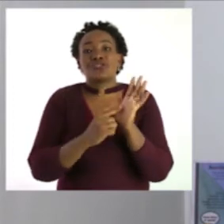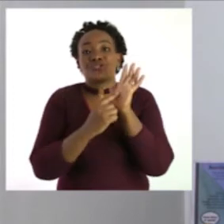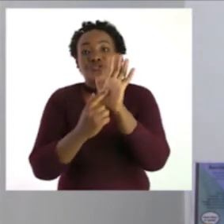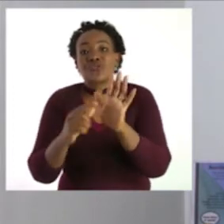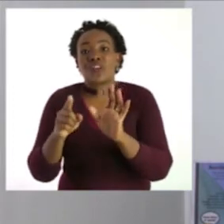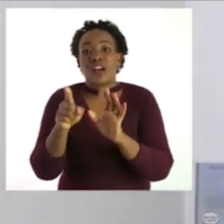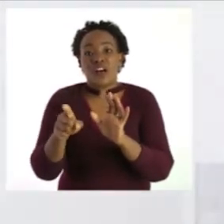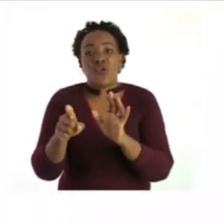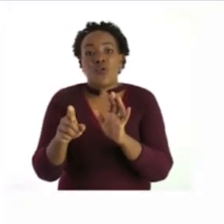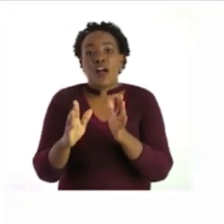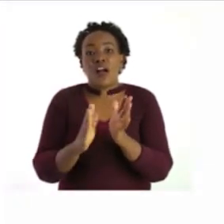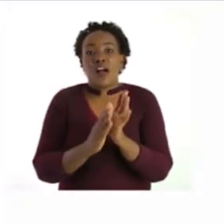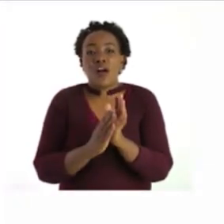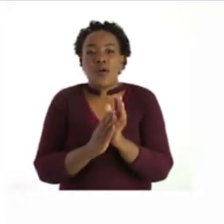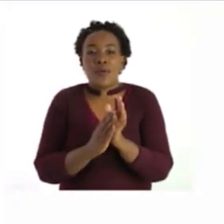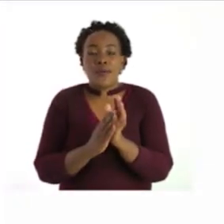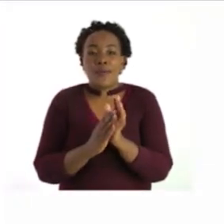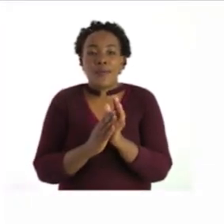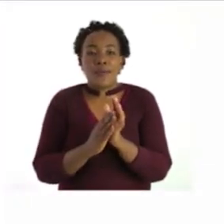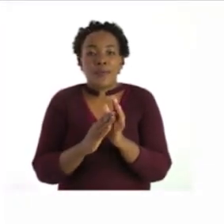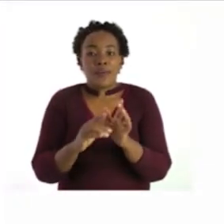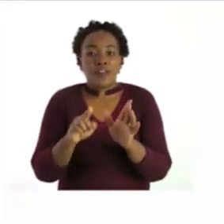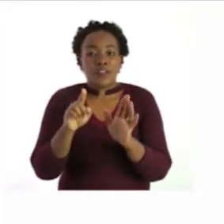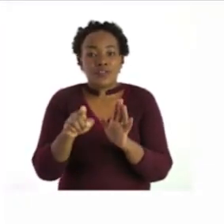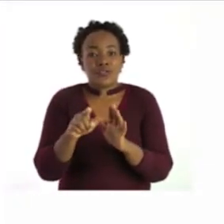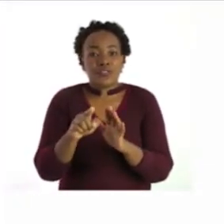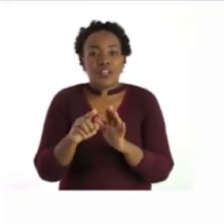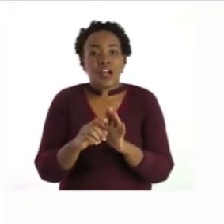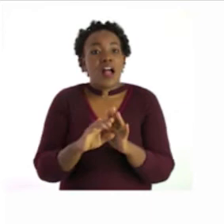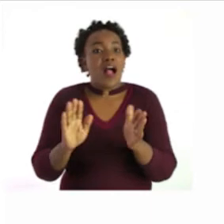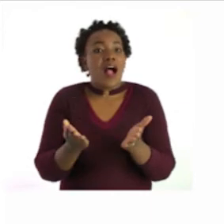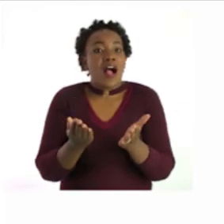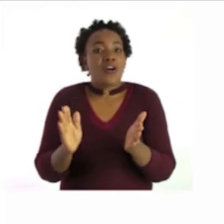here are some guidelines to help you plan